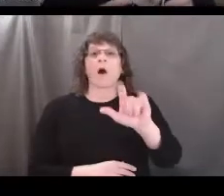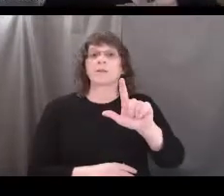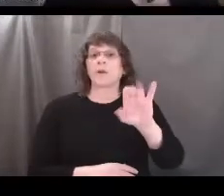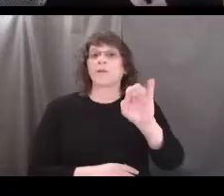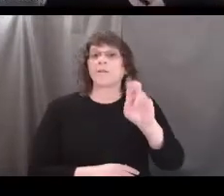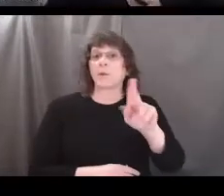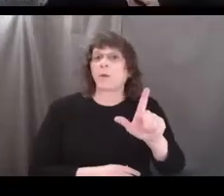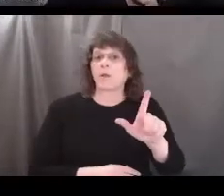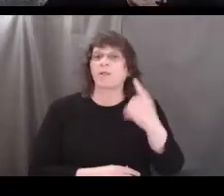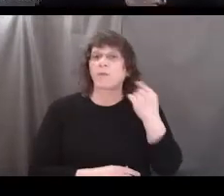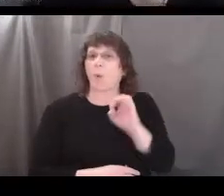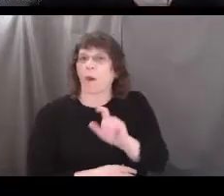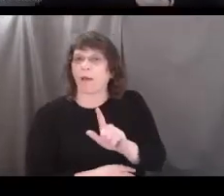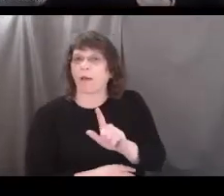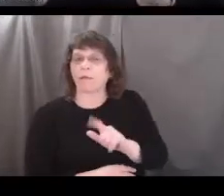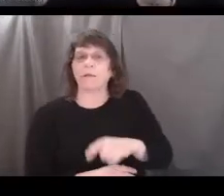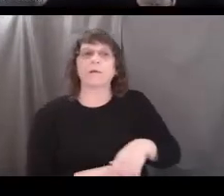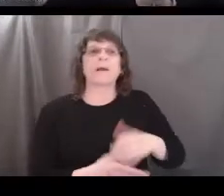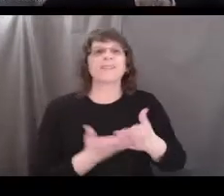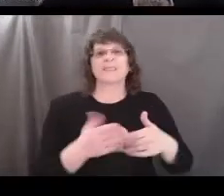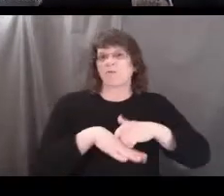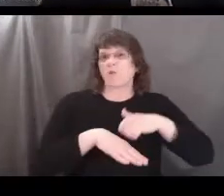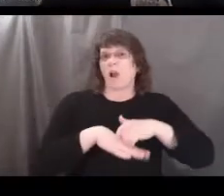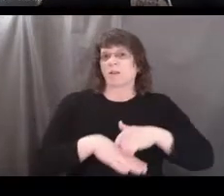which are oil, and some rocks.